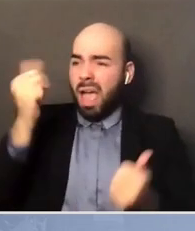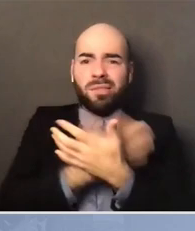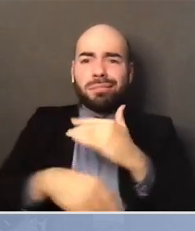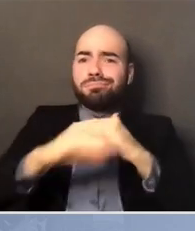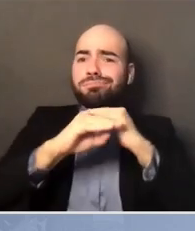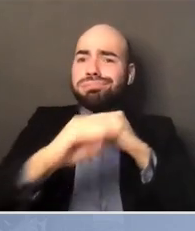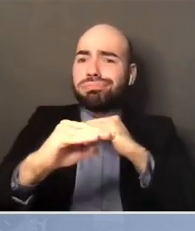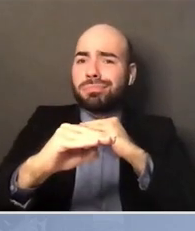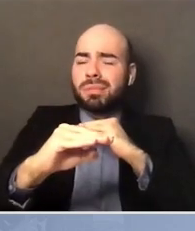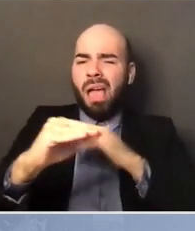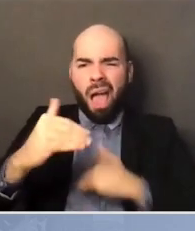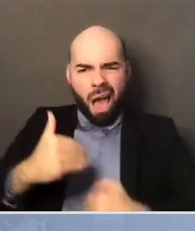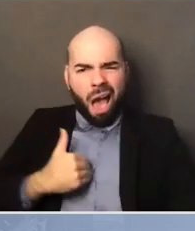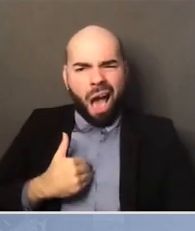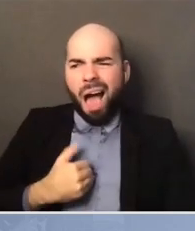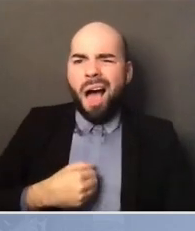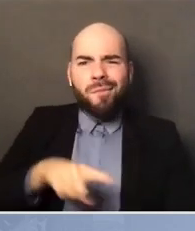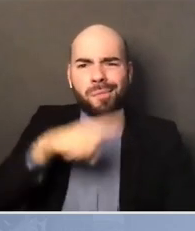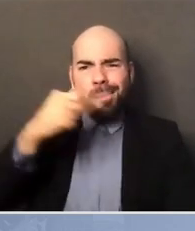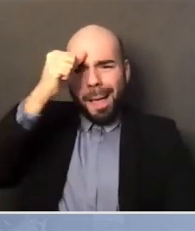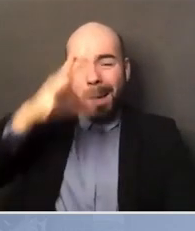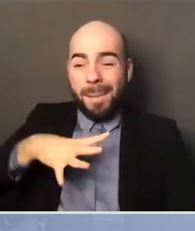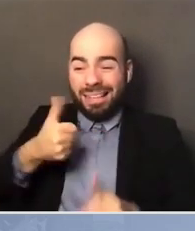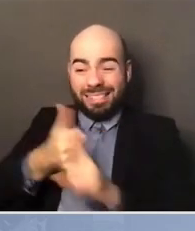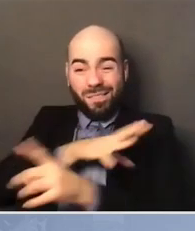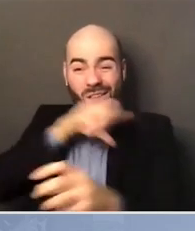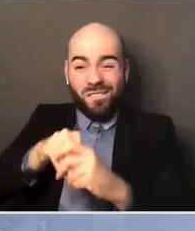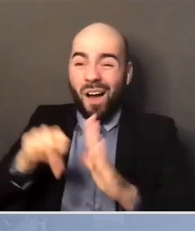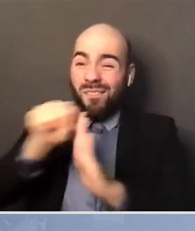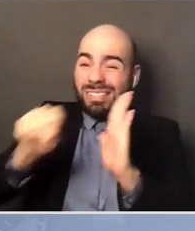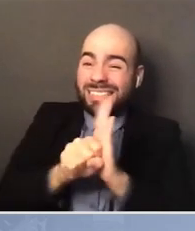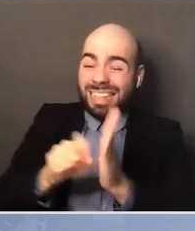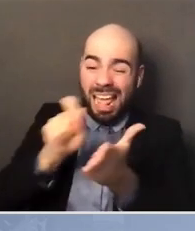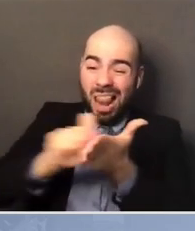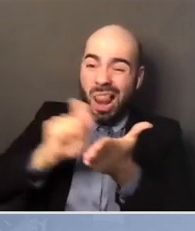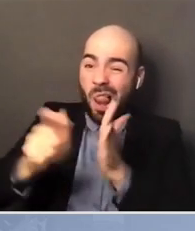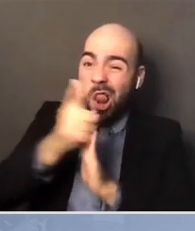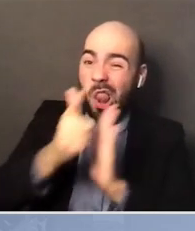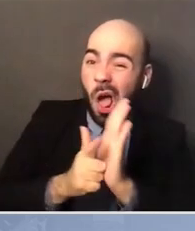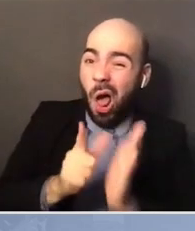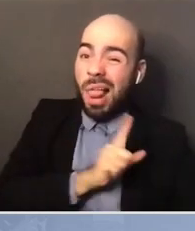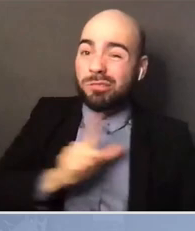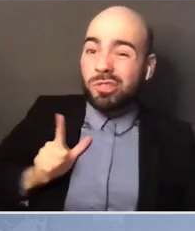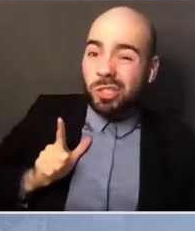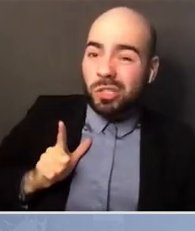having a brother in the state legislature with that haircut, that's a change.